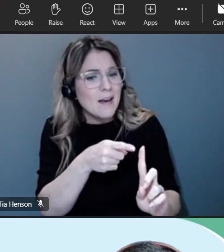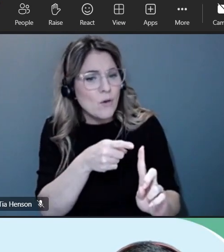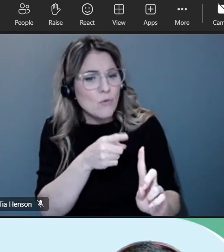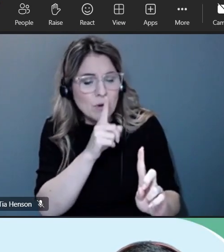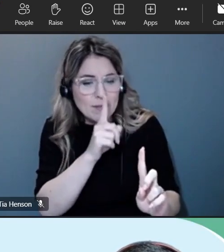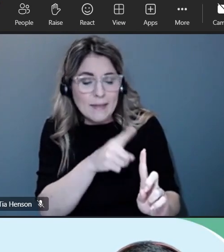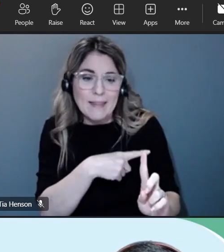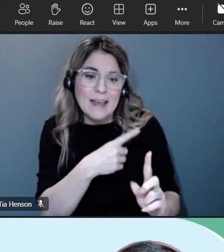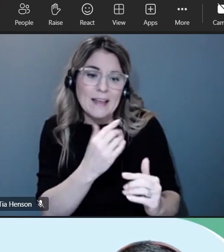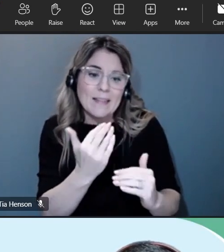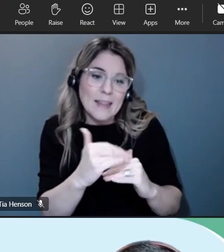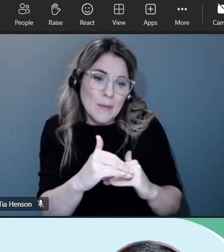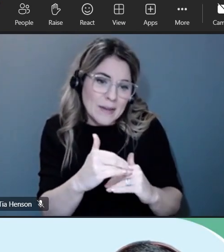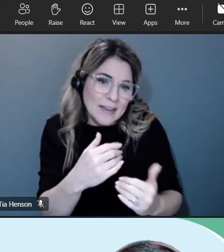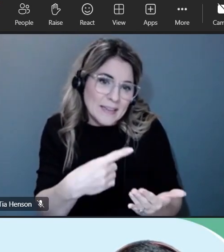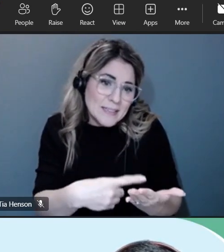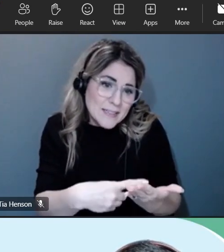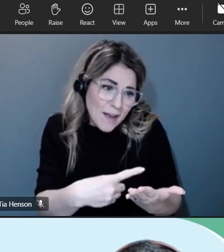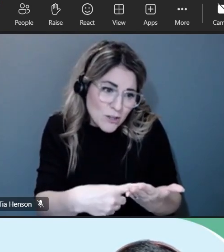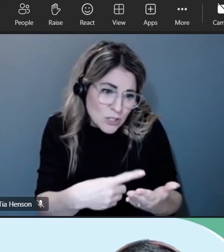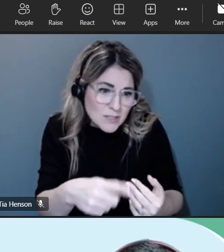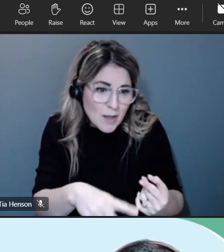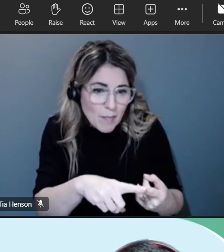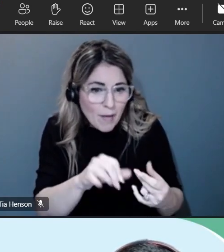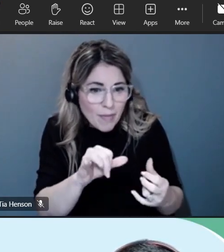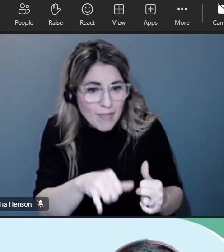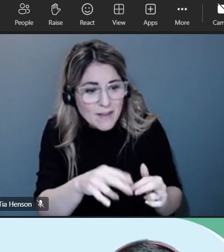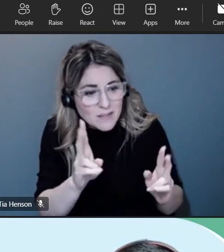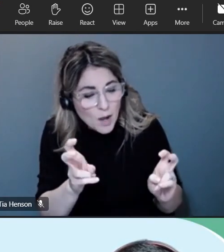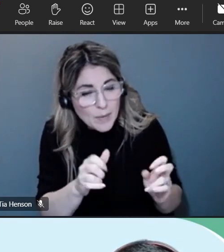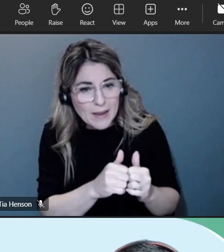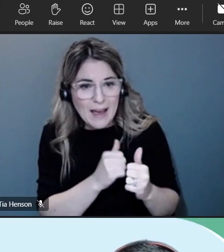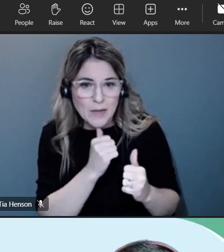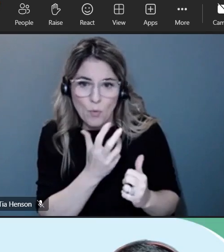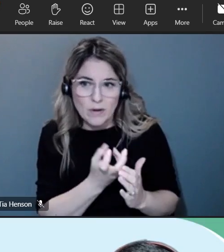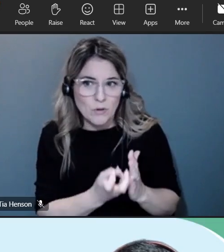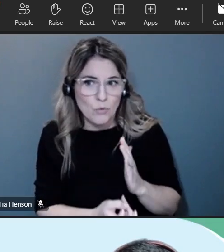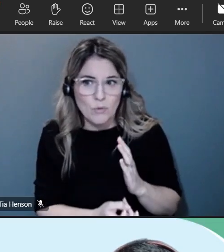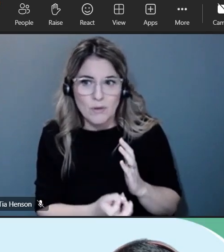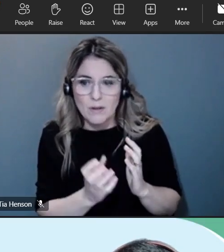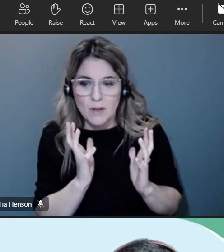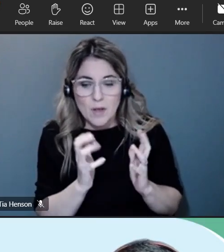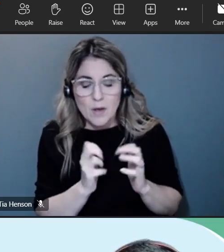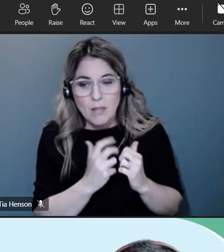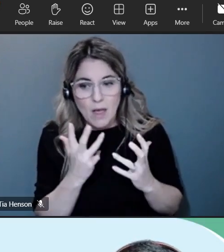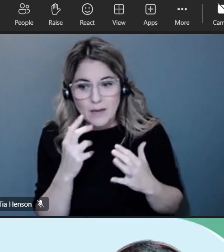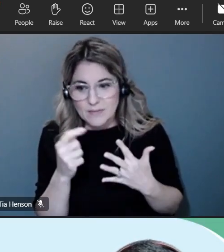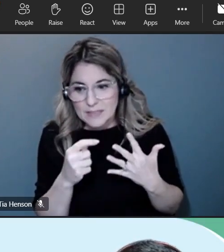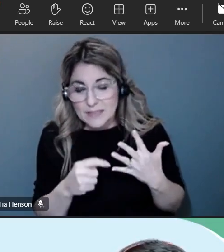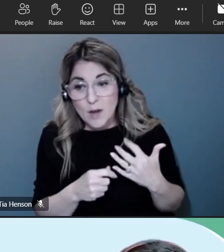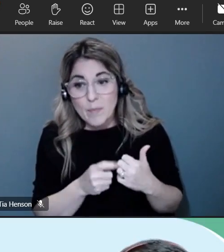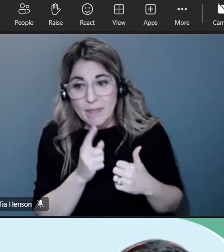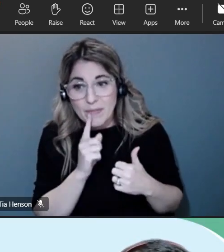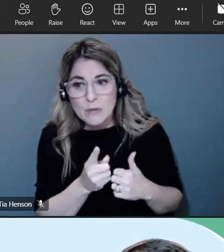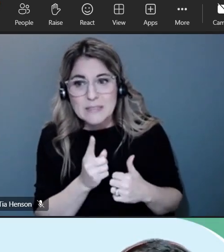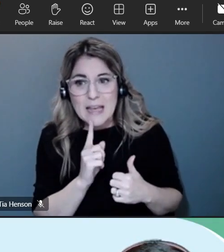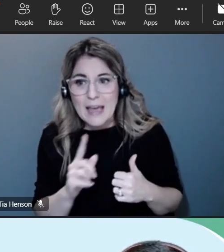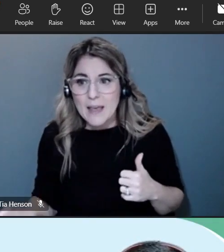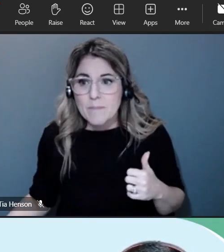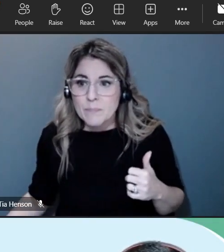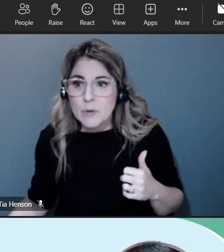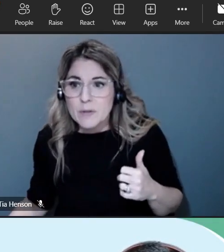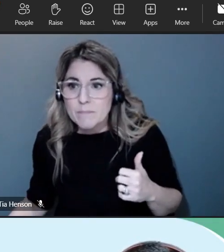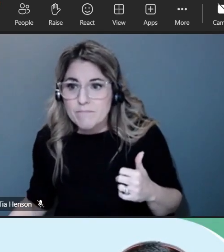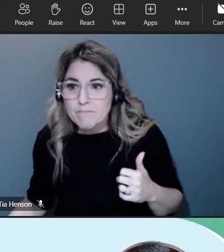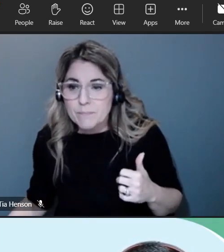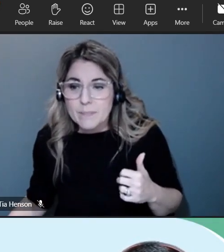discussions around these things um and i won't get into a go into a lot of detail but there there is sort of a nexus around